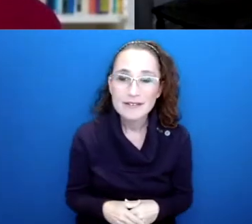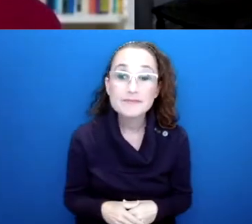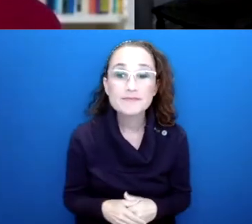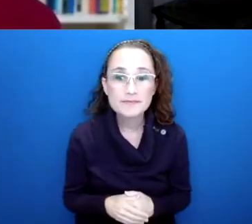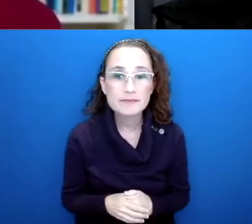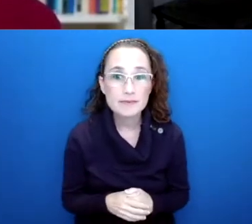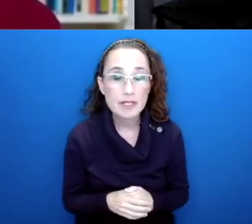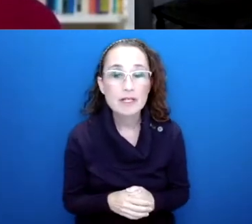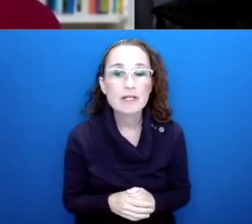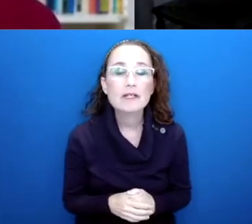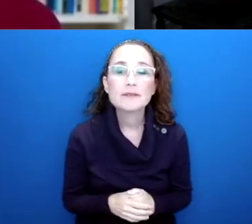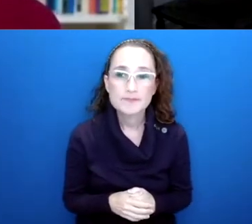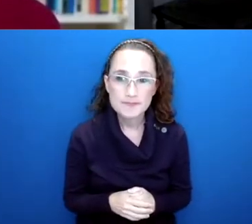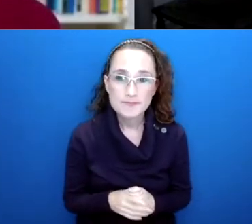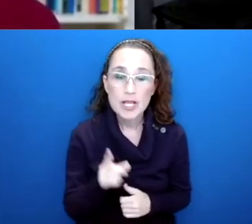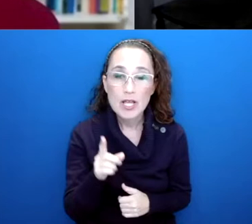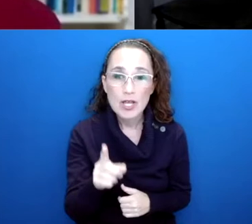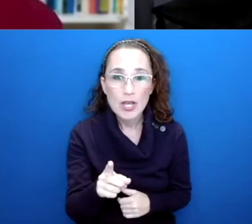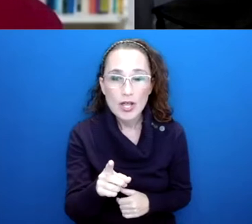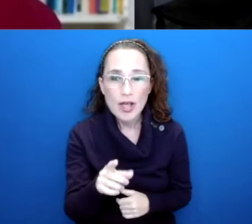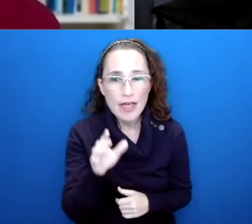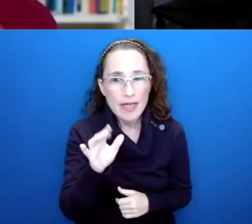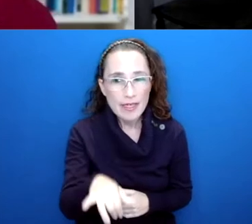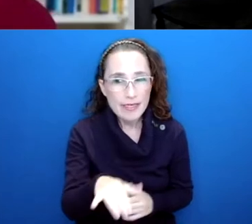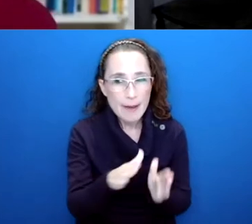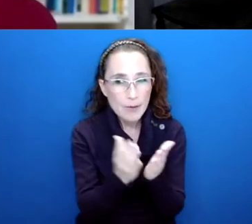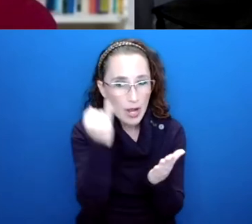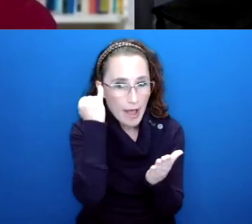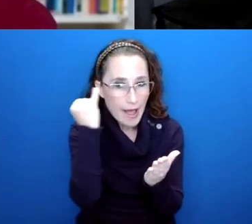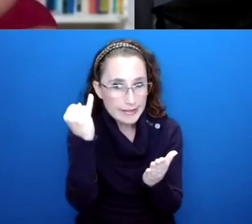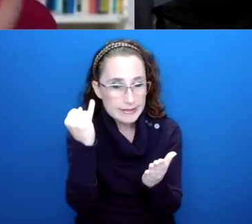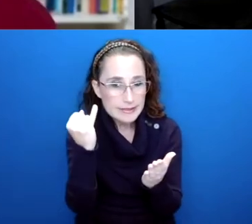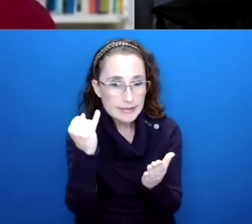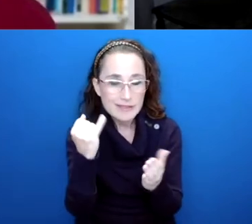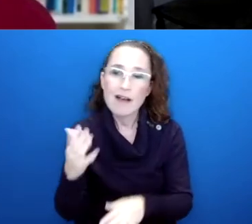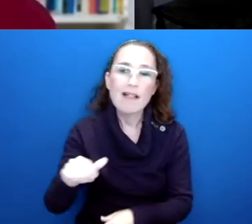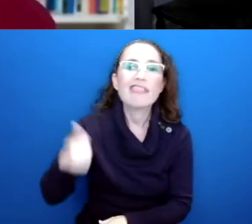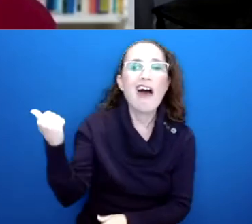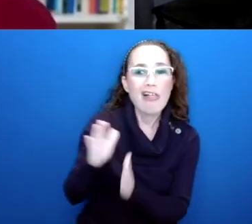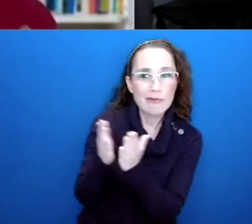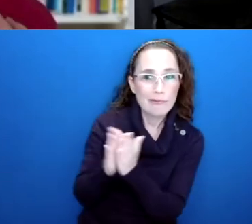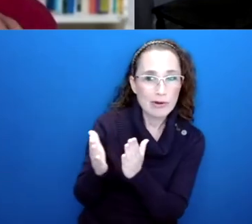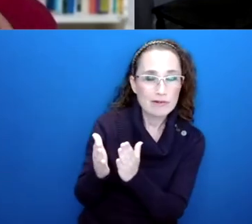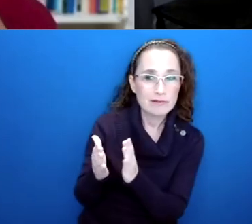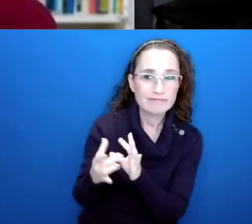You came to the idea of this book, your most recent book, was about breaking up with our phones.